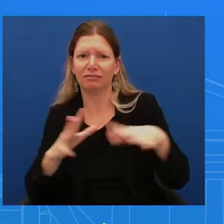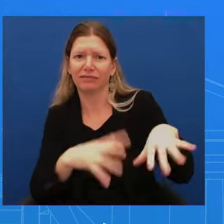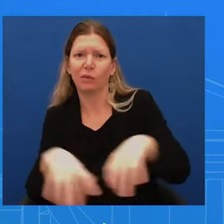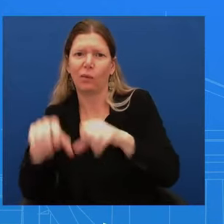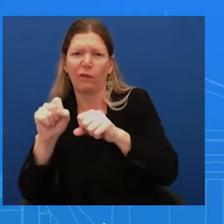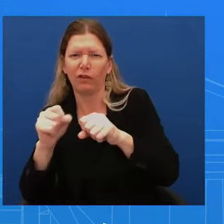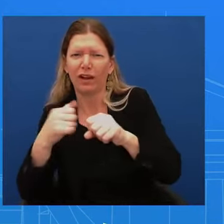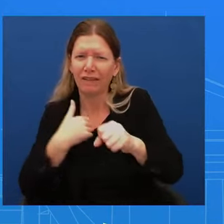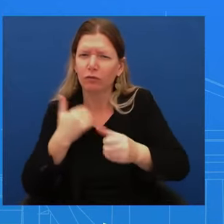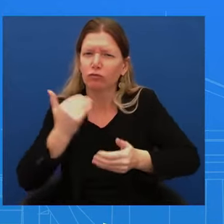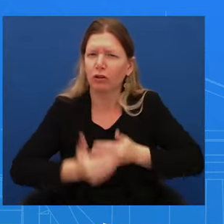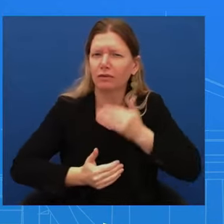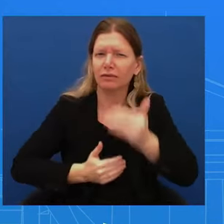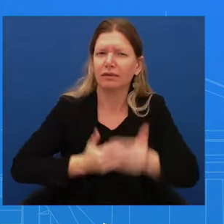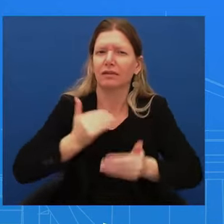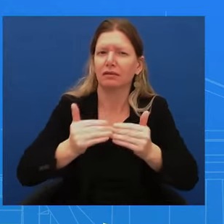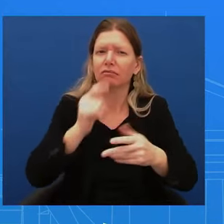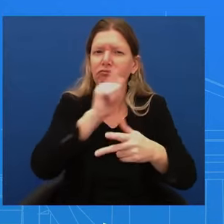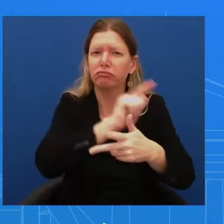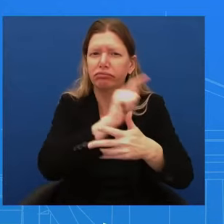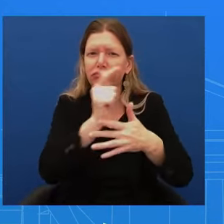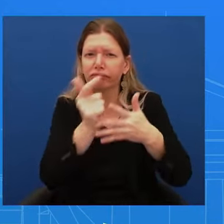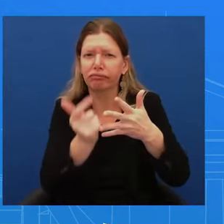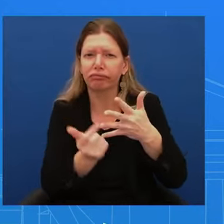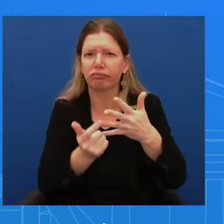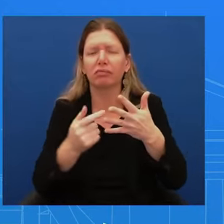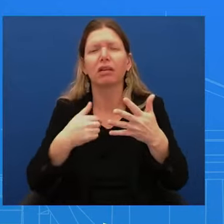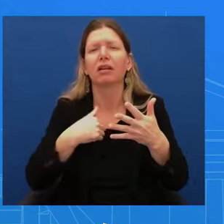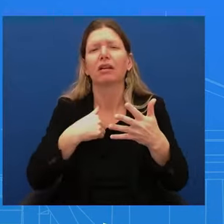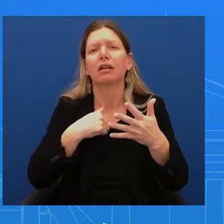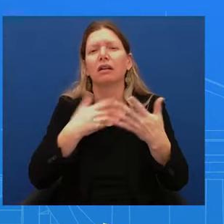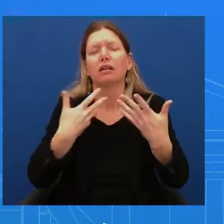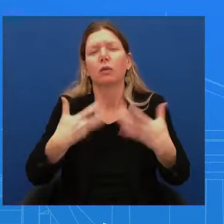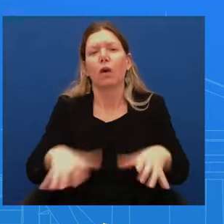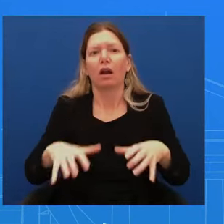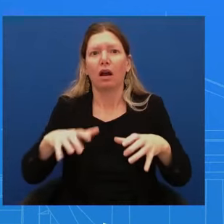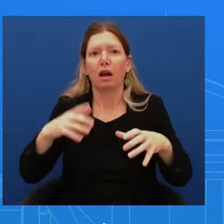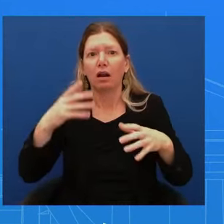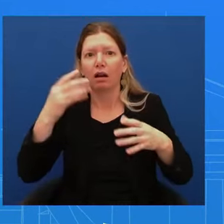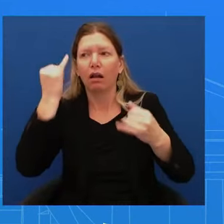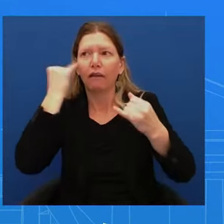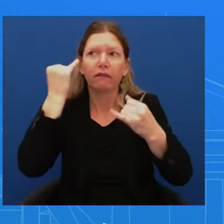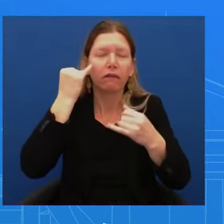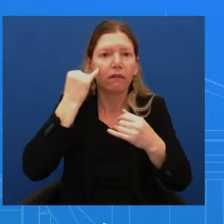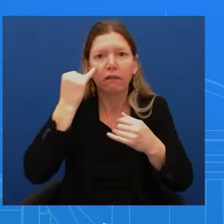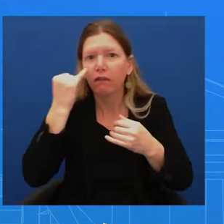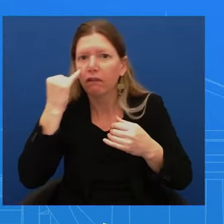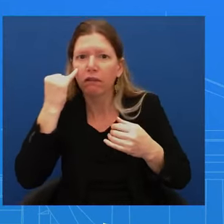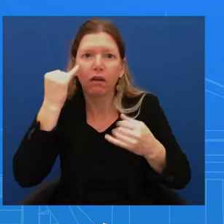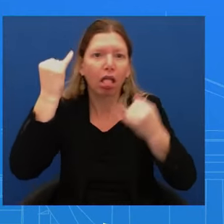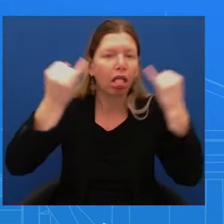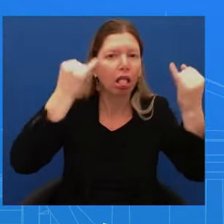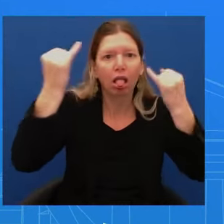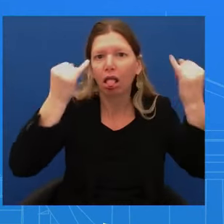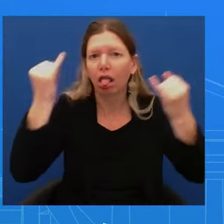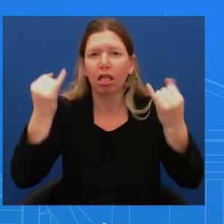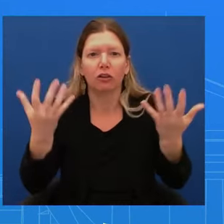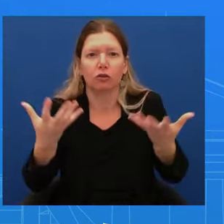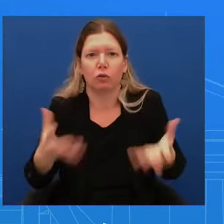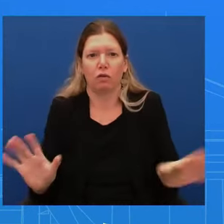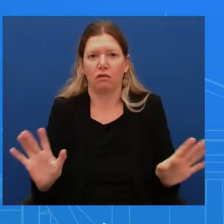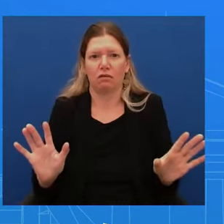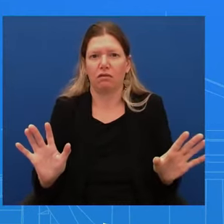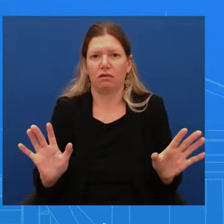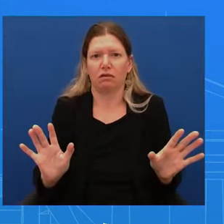through real quickly. Had there been a need by the commander in chief to task the Defense Department or to seek greater